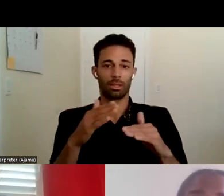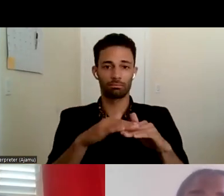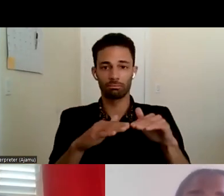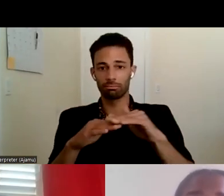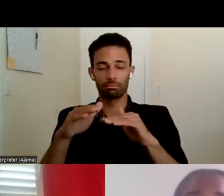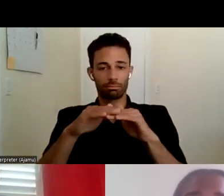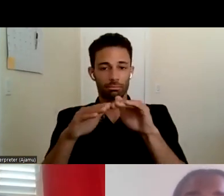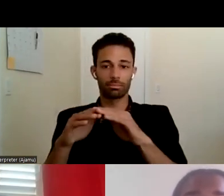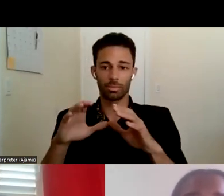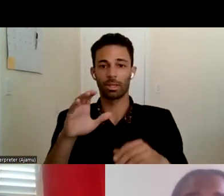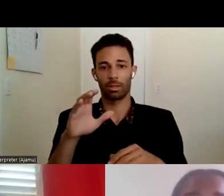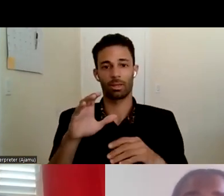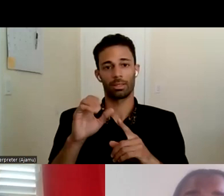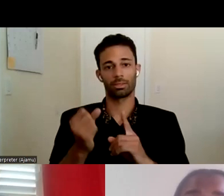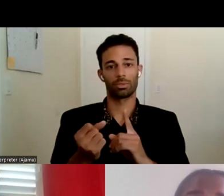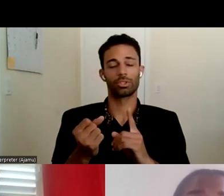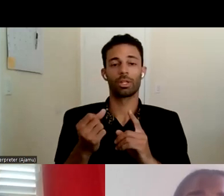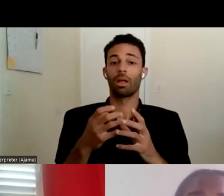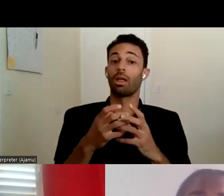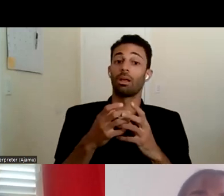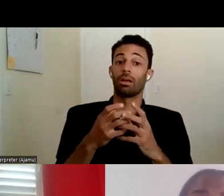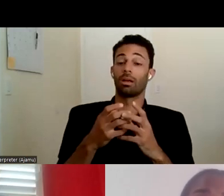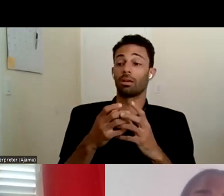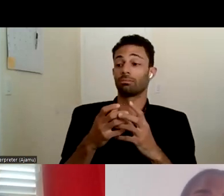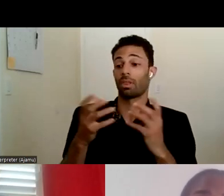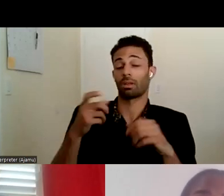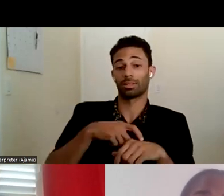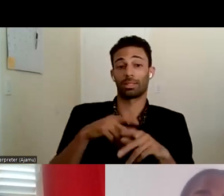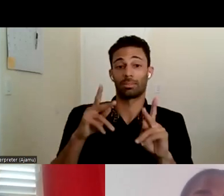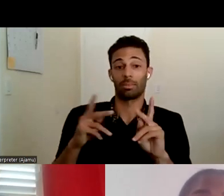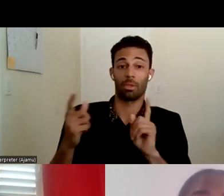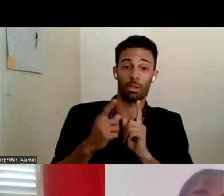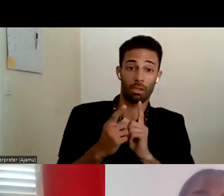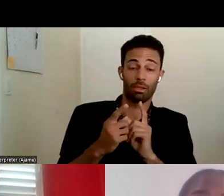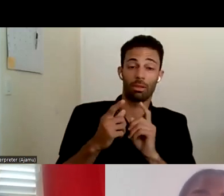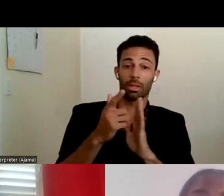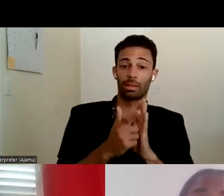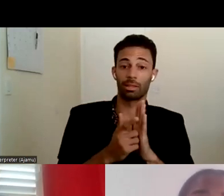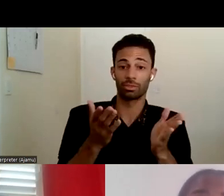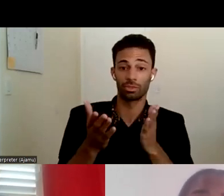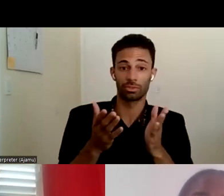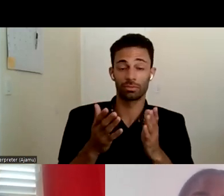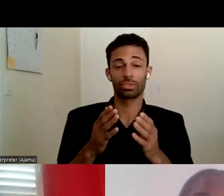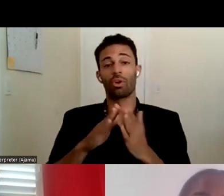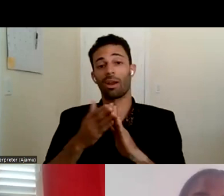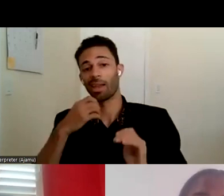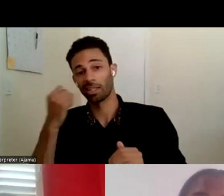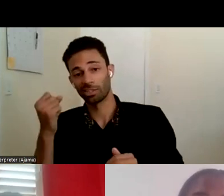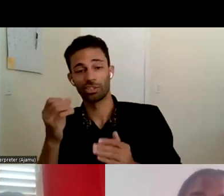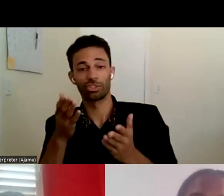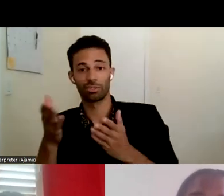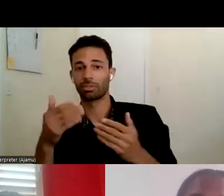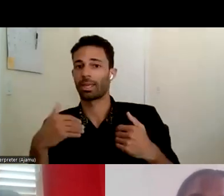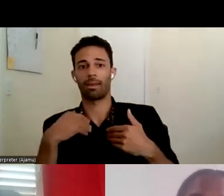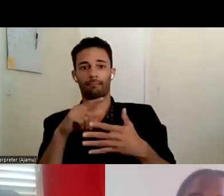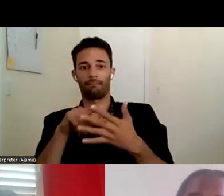really common a lot of times people end up at legal services or other aging services and they've got a myriad of problems that are